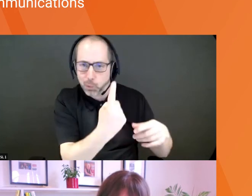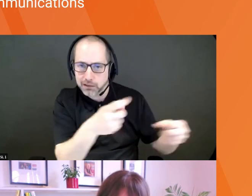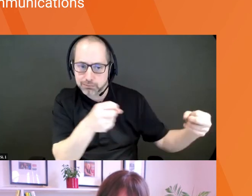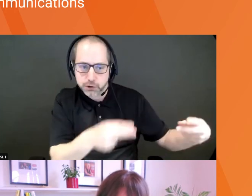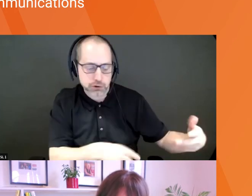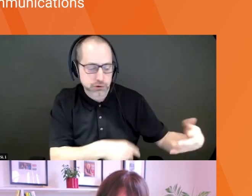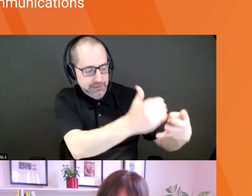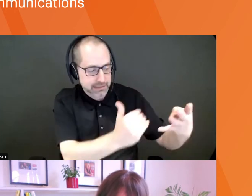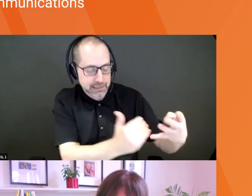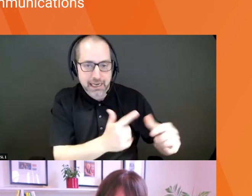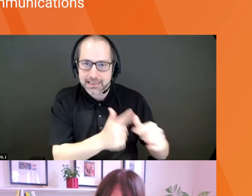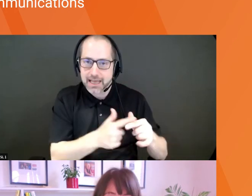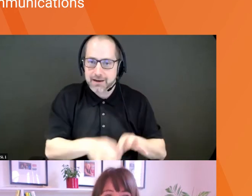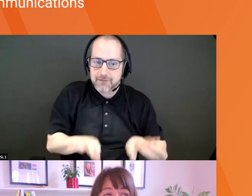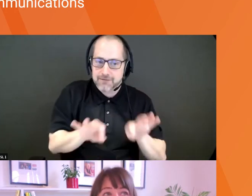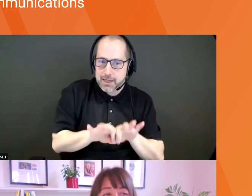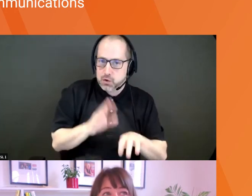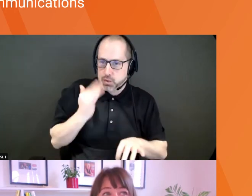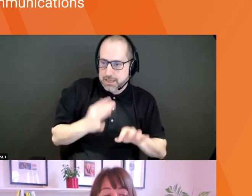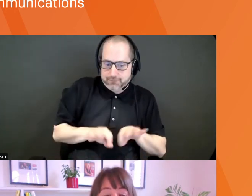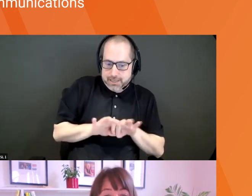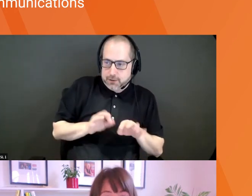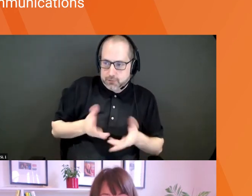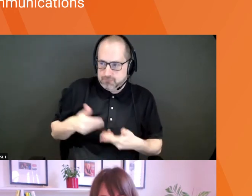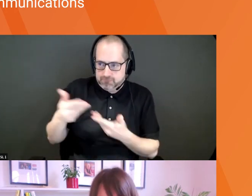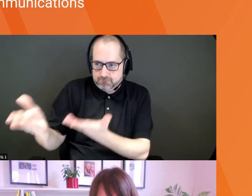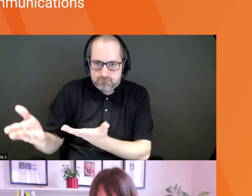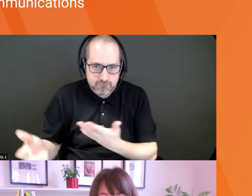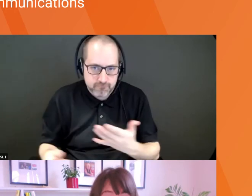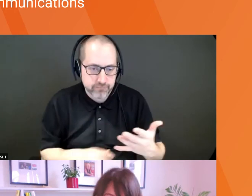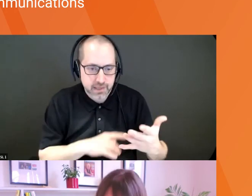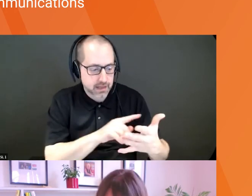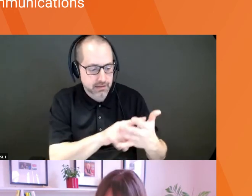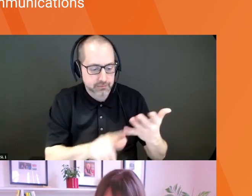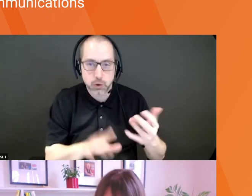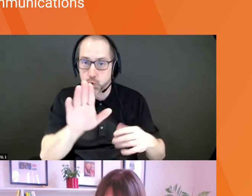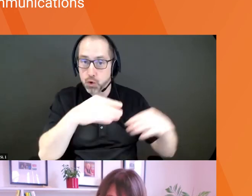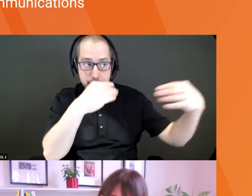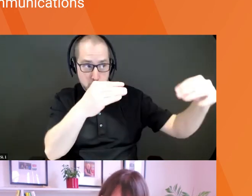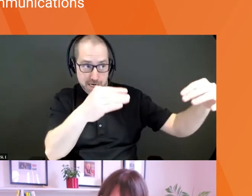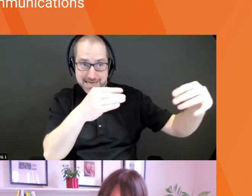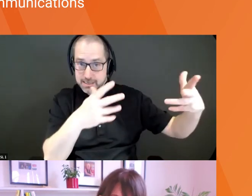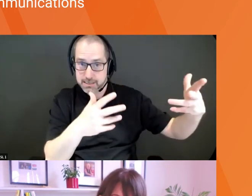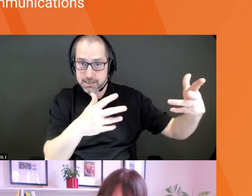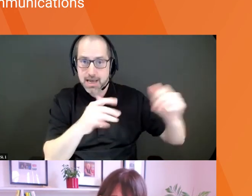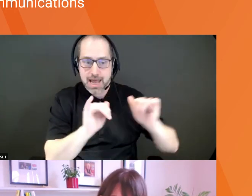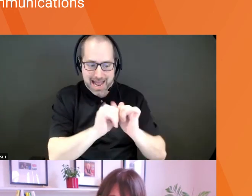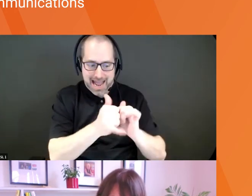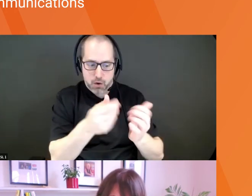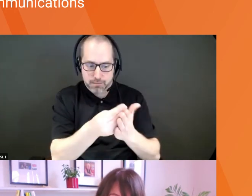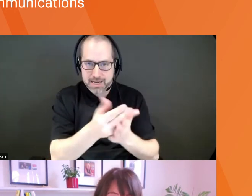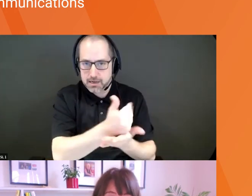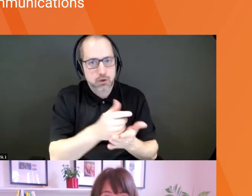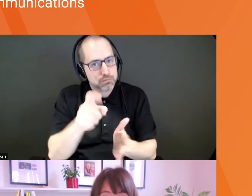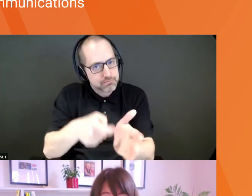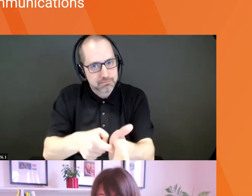propositions. You can kind of hide it into that solution slide. Uh, I talk about your market, how you make money. That's got to be in there, how you're going to